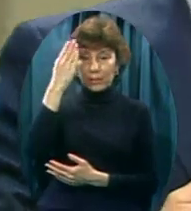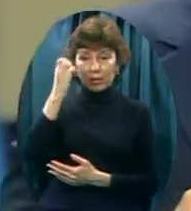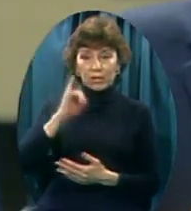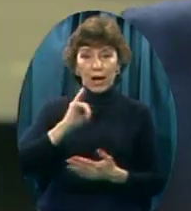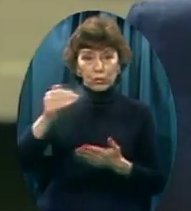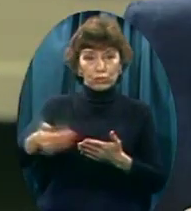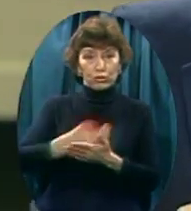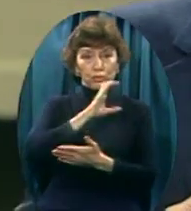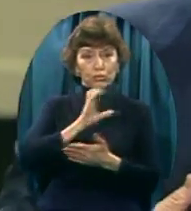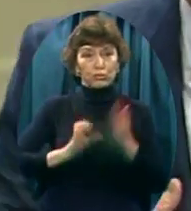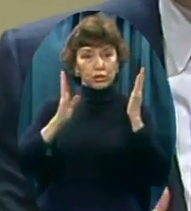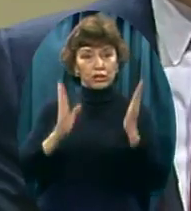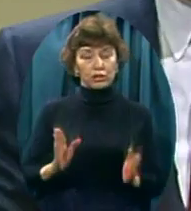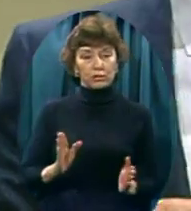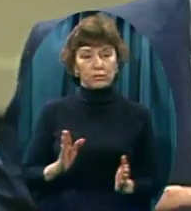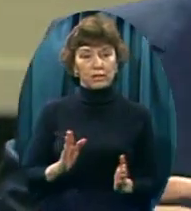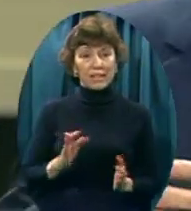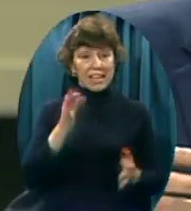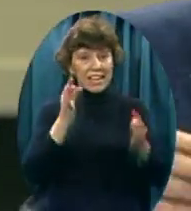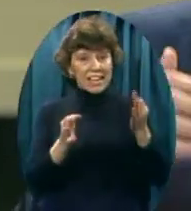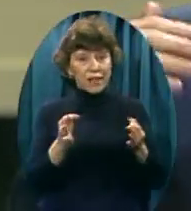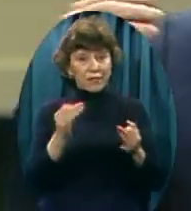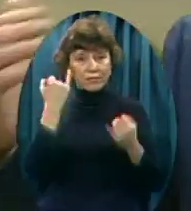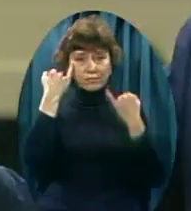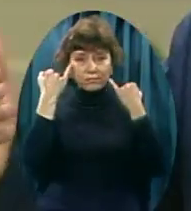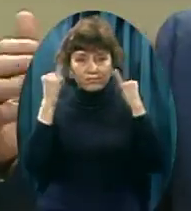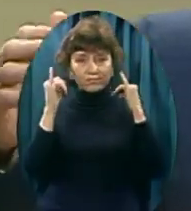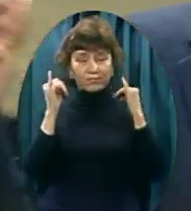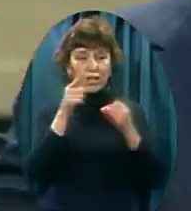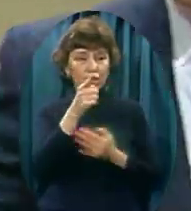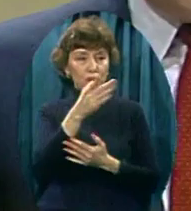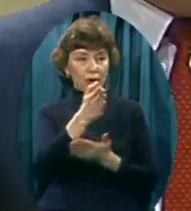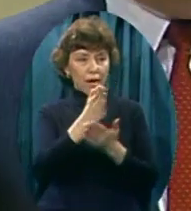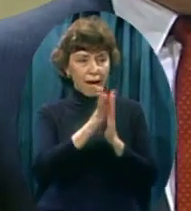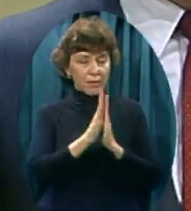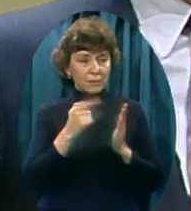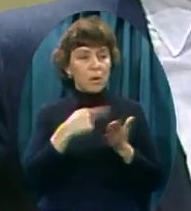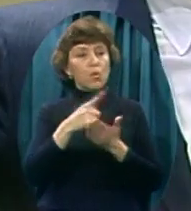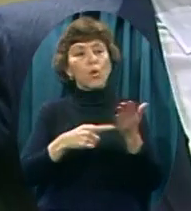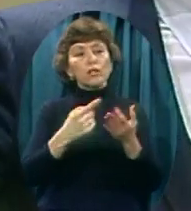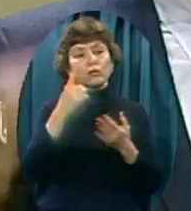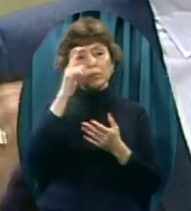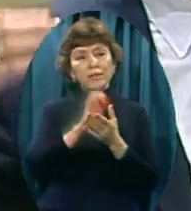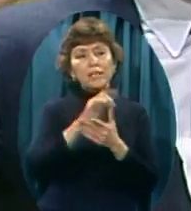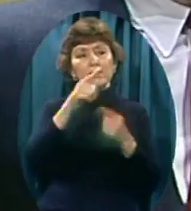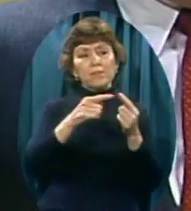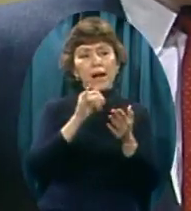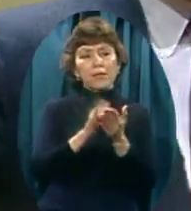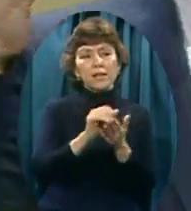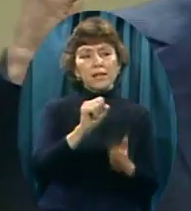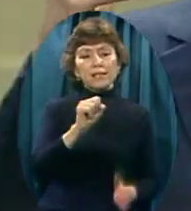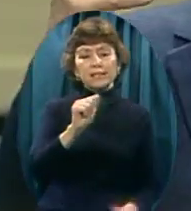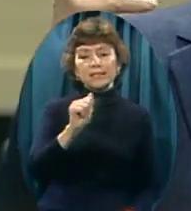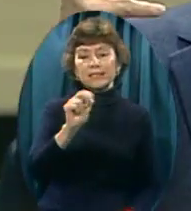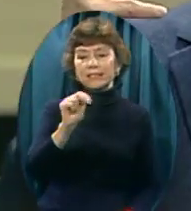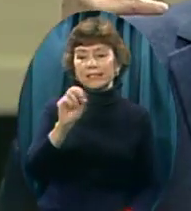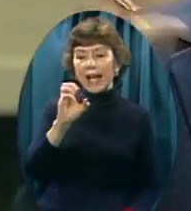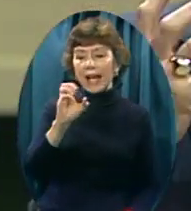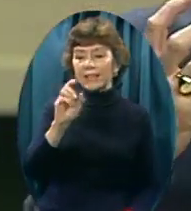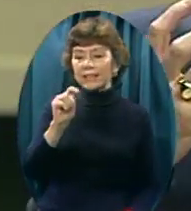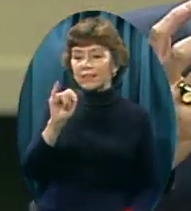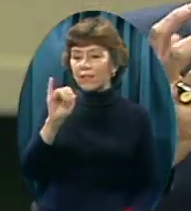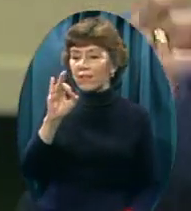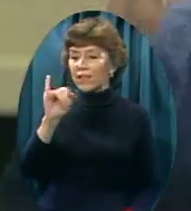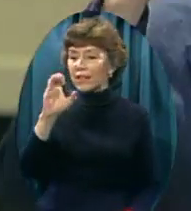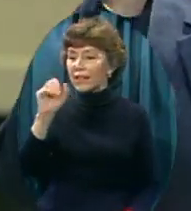Well what do you believe About sanctification What do you believe About this I would not have known You're not saved By how much you